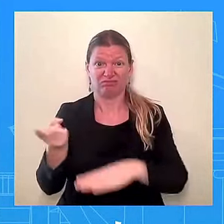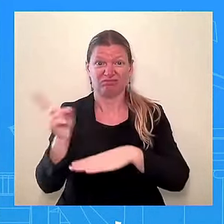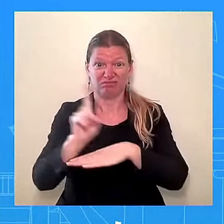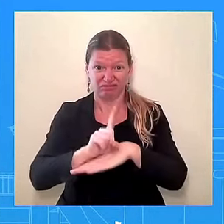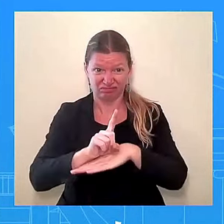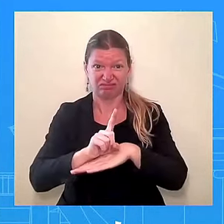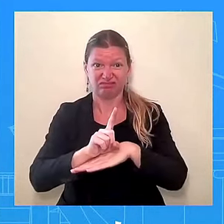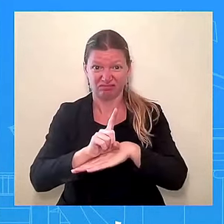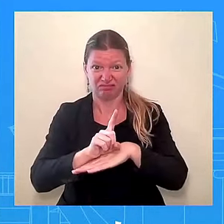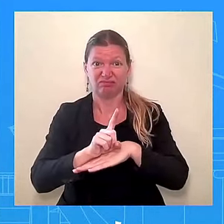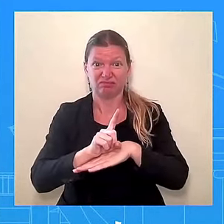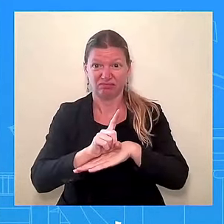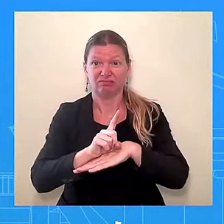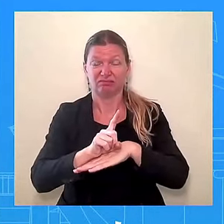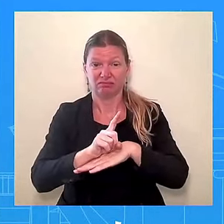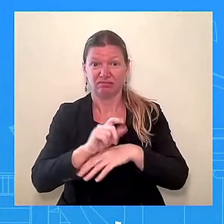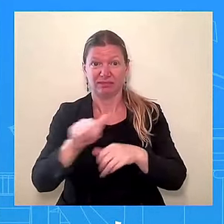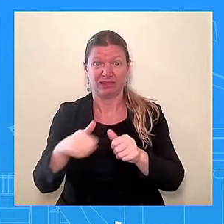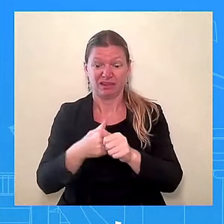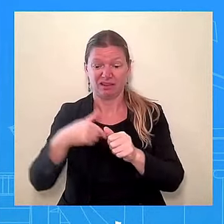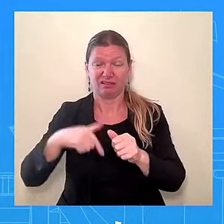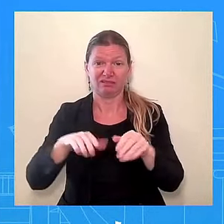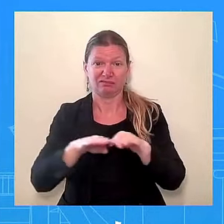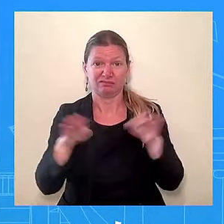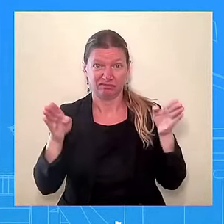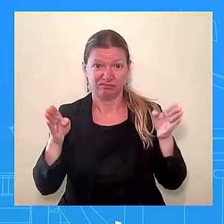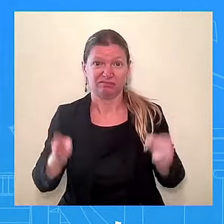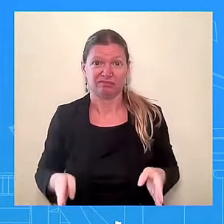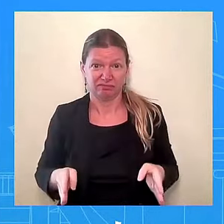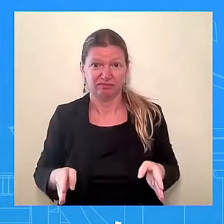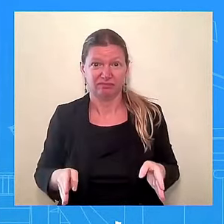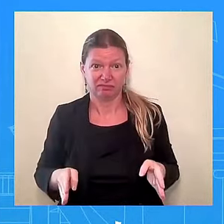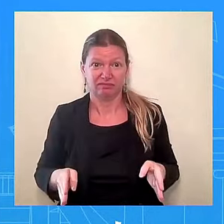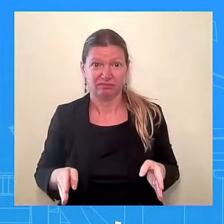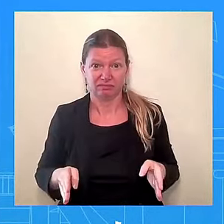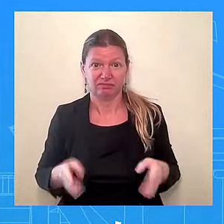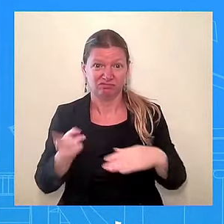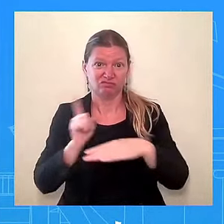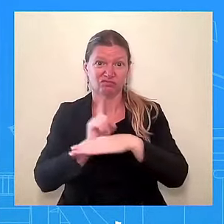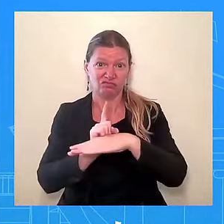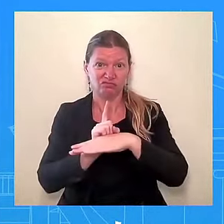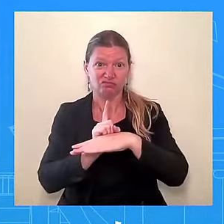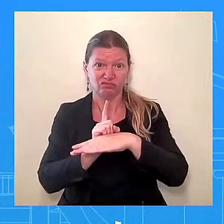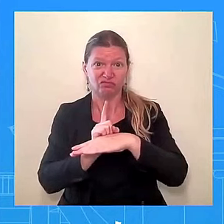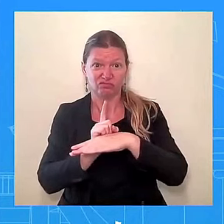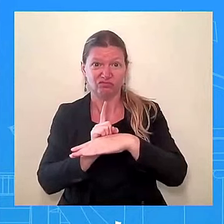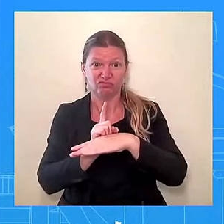what he just said, what you just read out to me is repulsive, it's insulting,